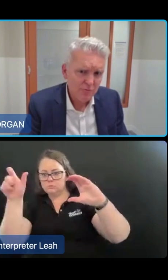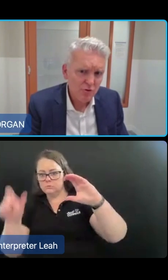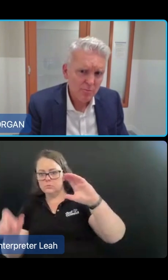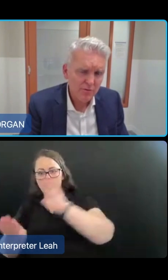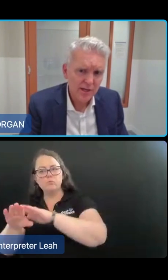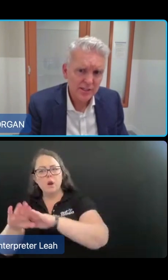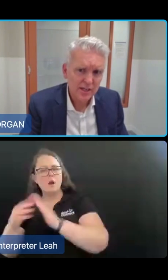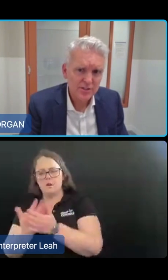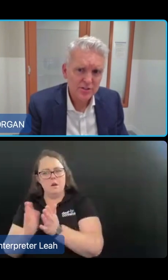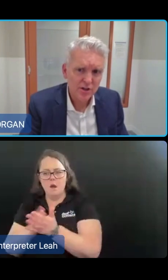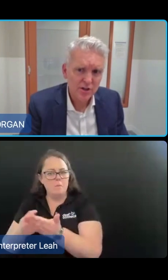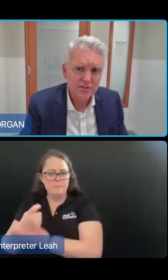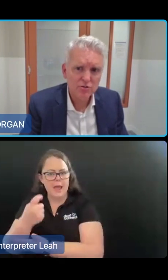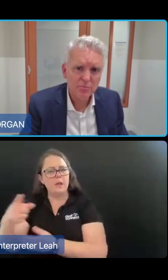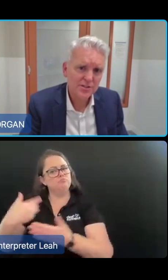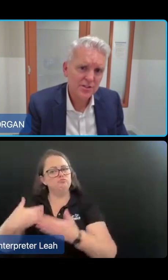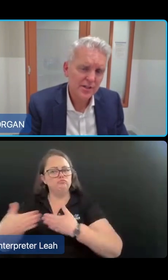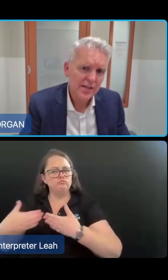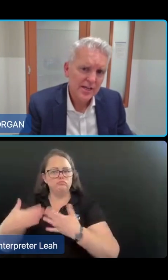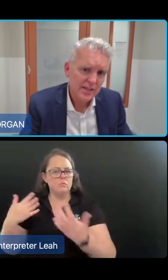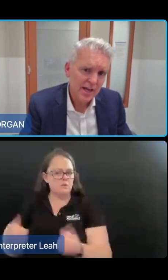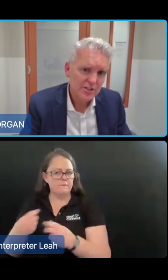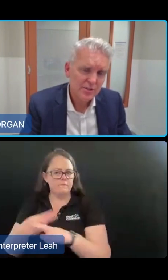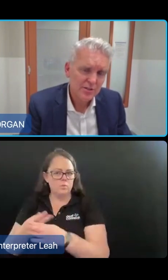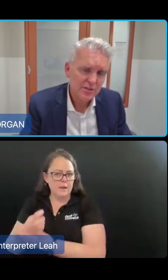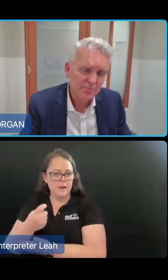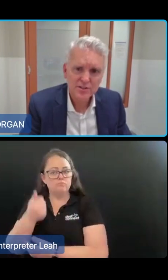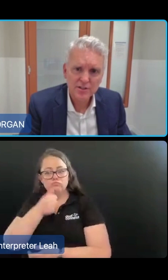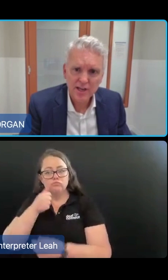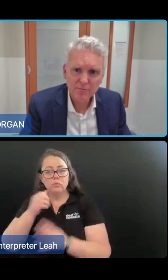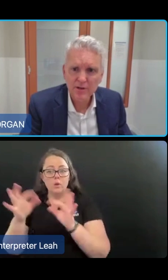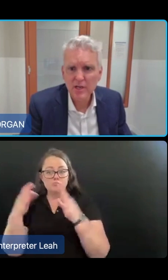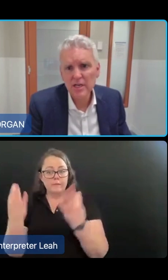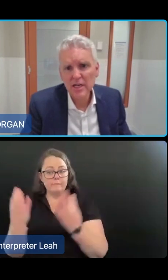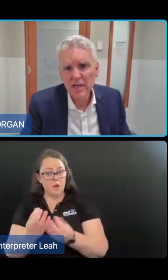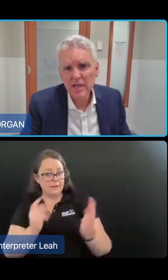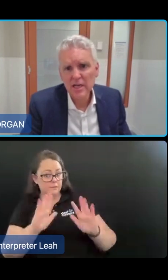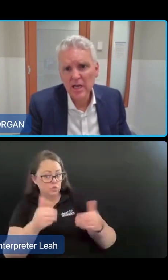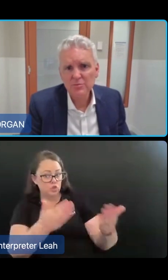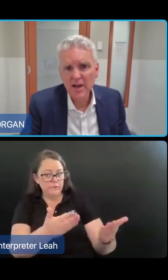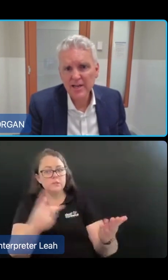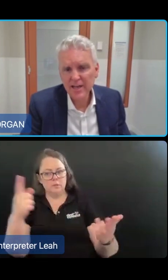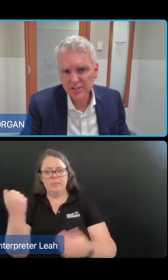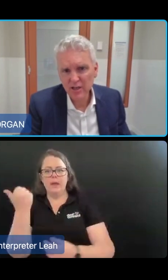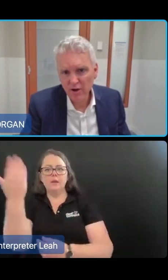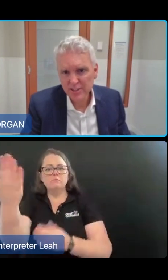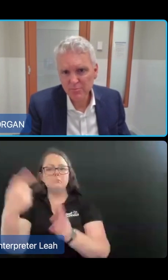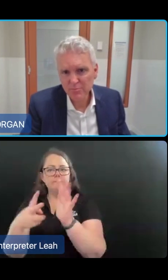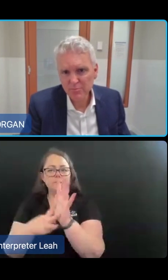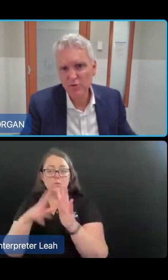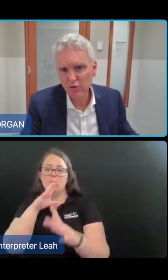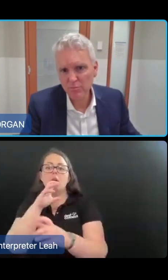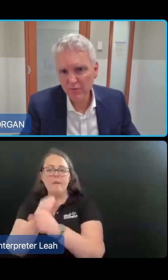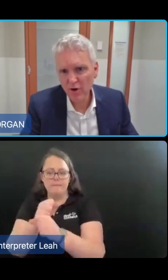After a provider delivers services to a person, they submit an invoice to the government, which is paid against the